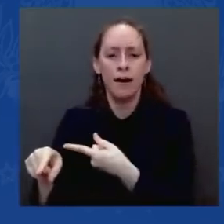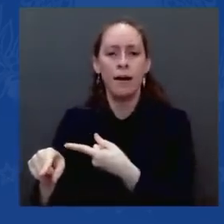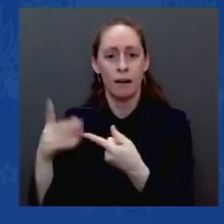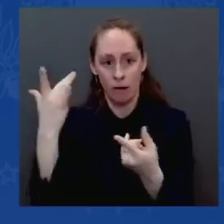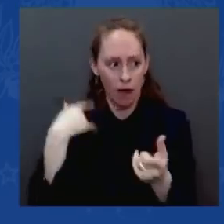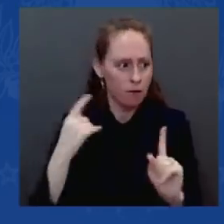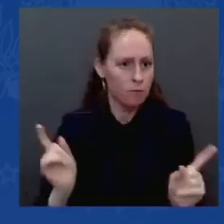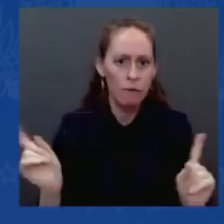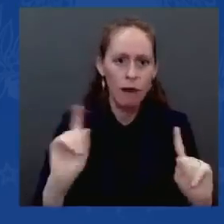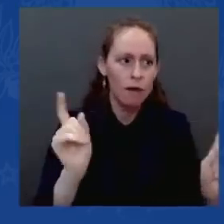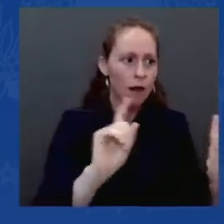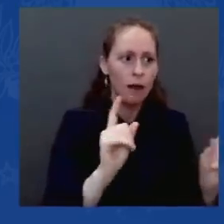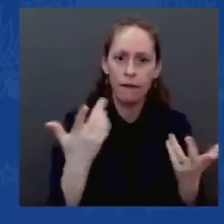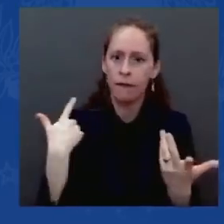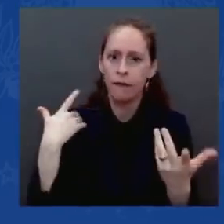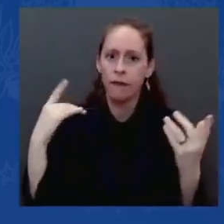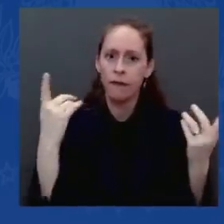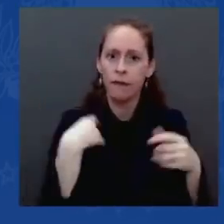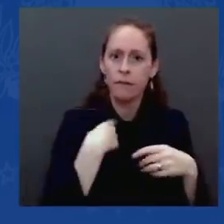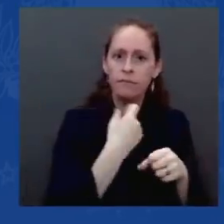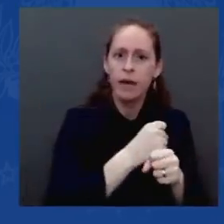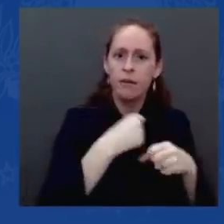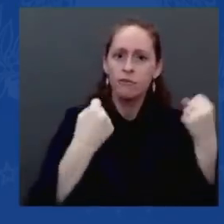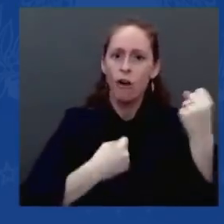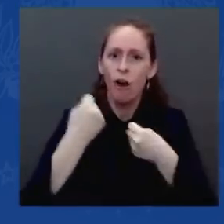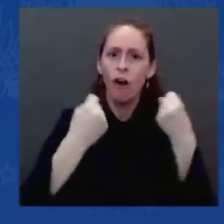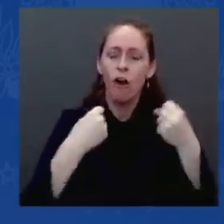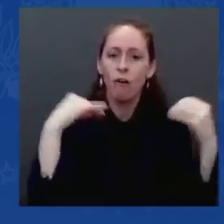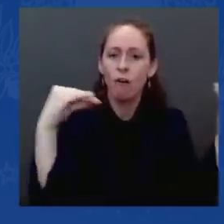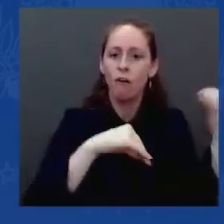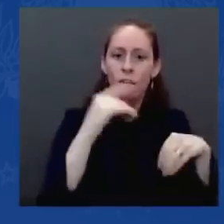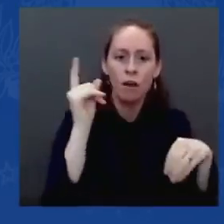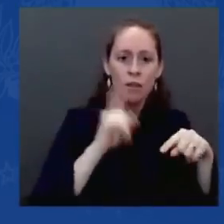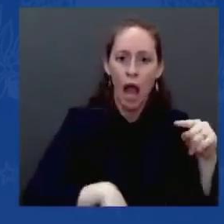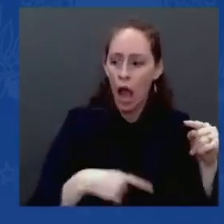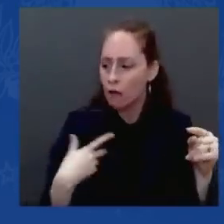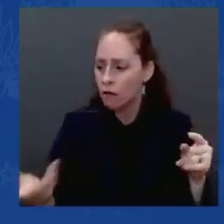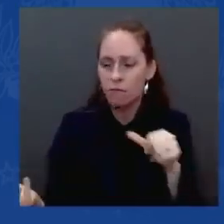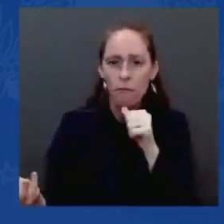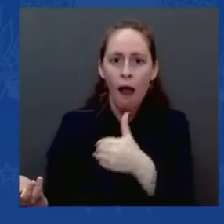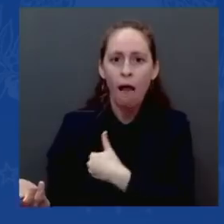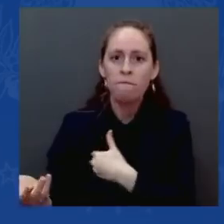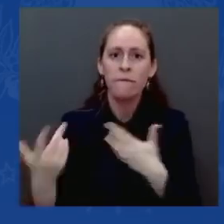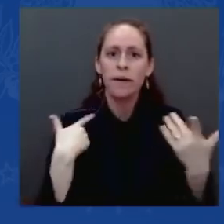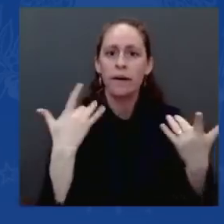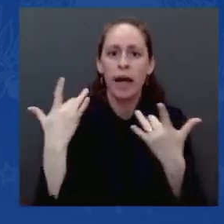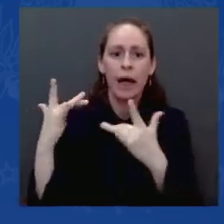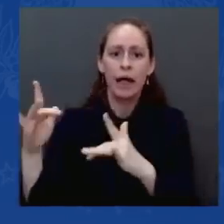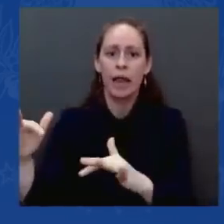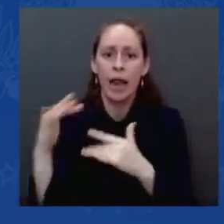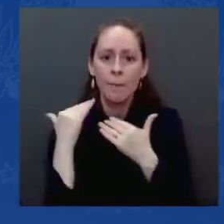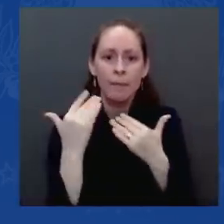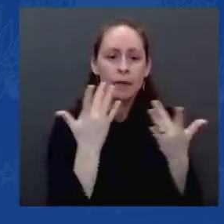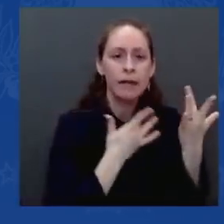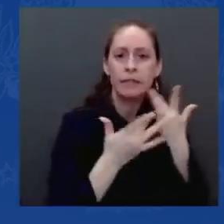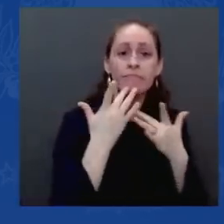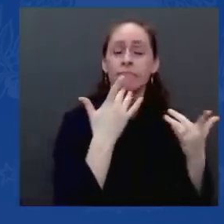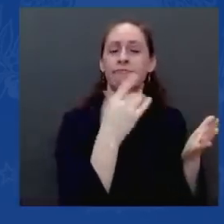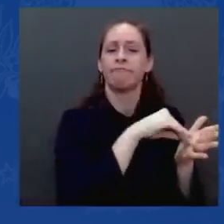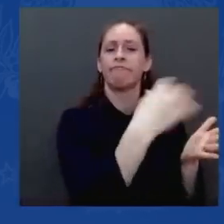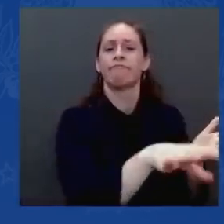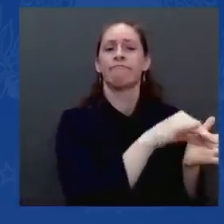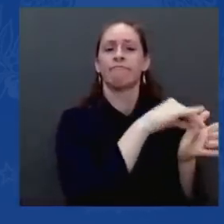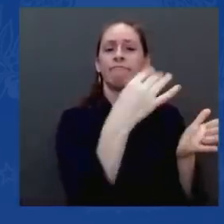much higher. This announcement helps fix that problem. Three days ago, I called a meeting in the White House